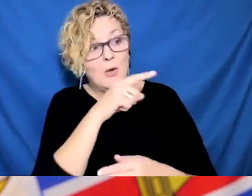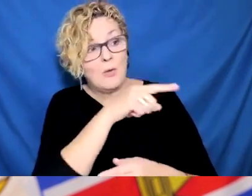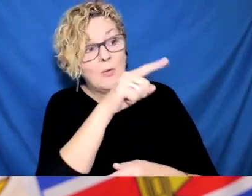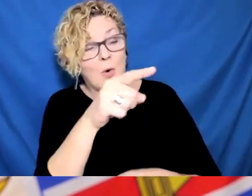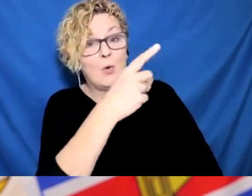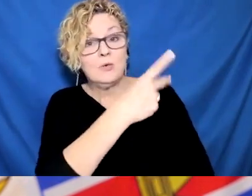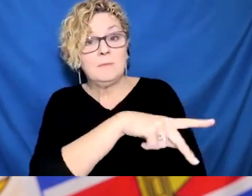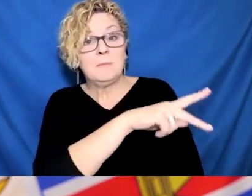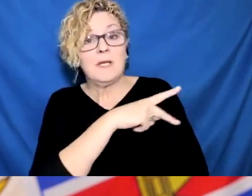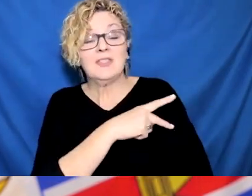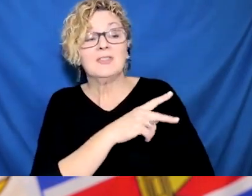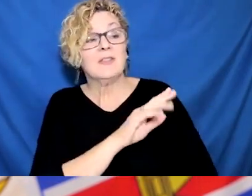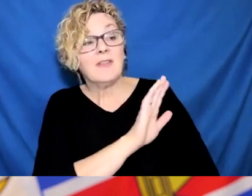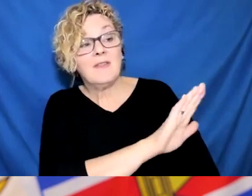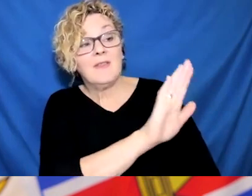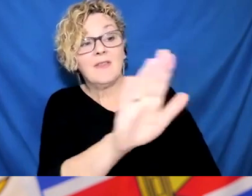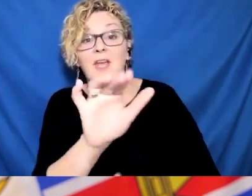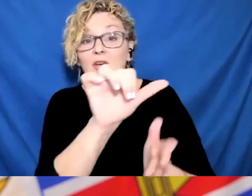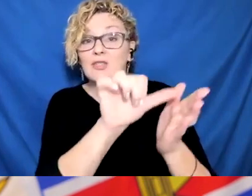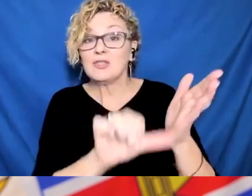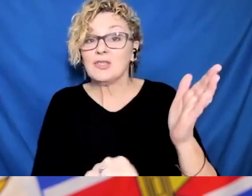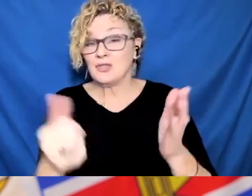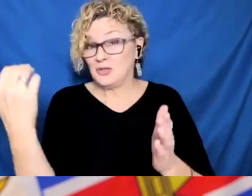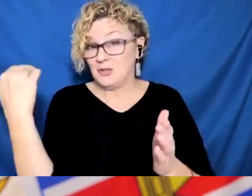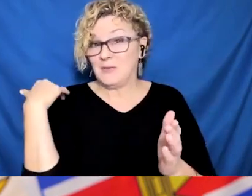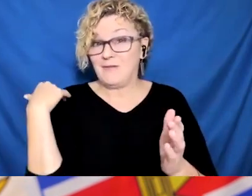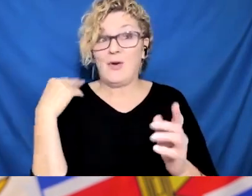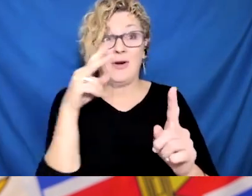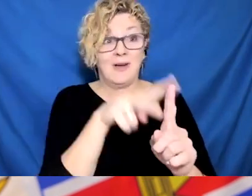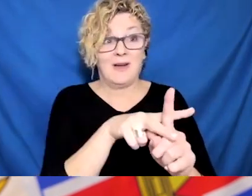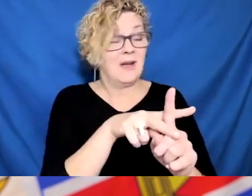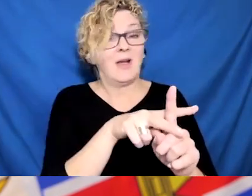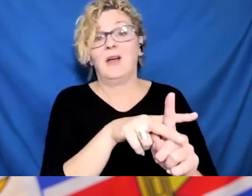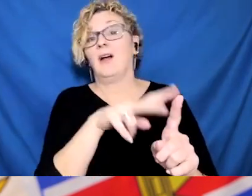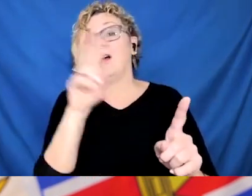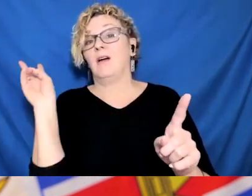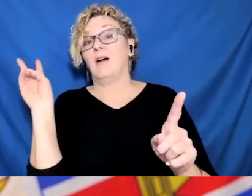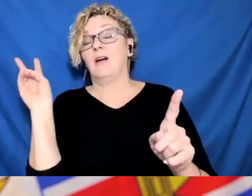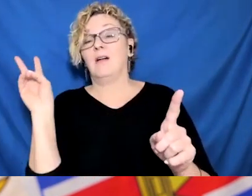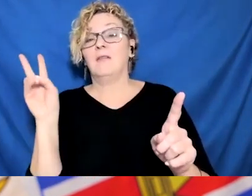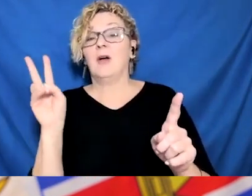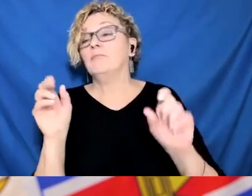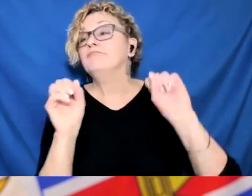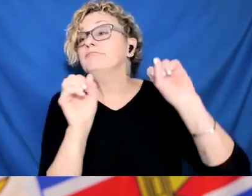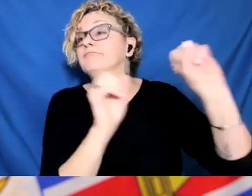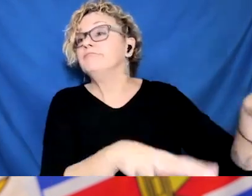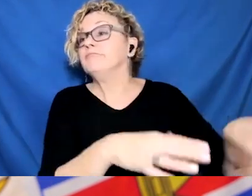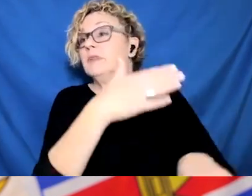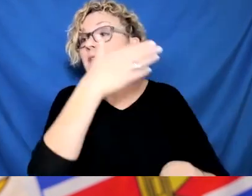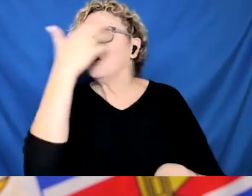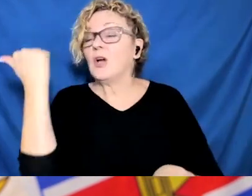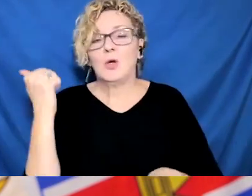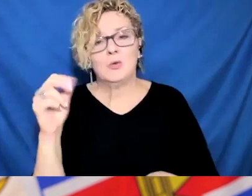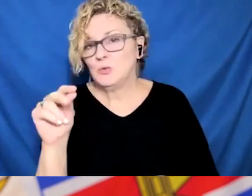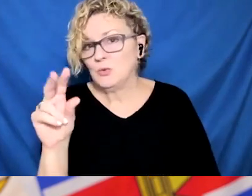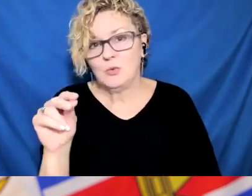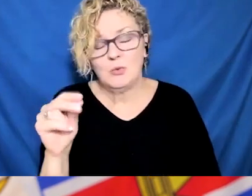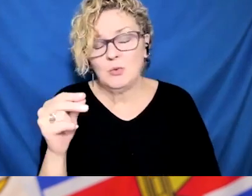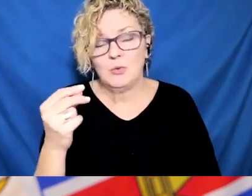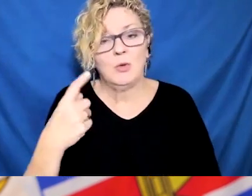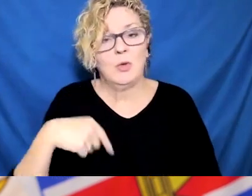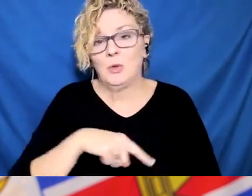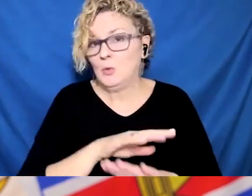system. everybody, whether it's from COVID or needs care for other reasons, are able to access the care they need.